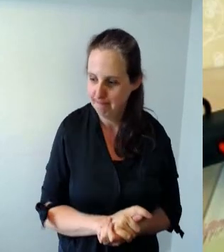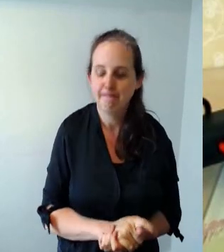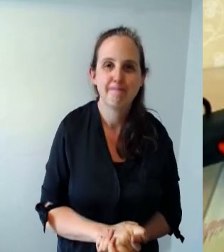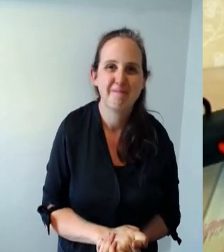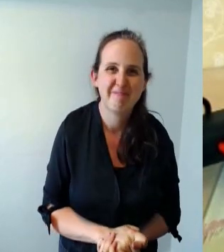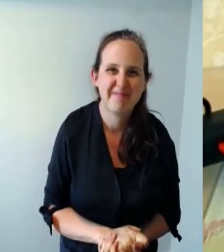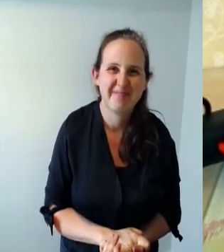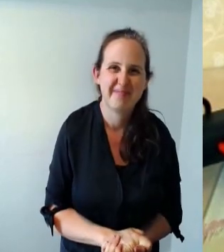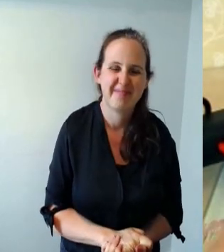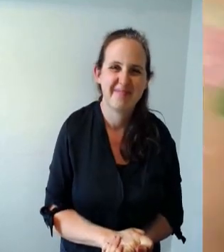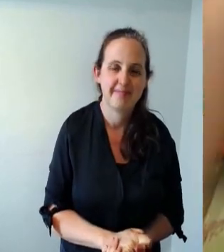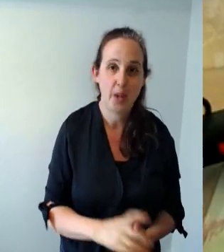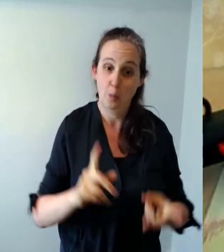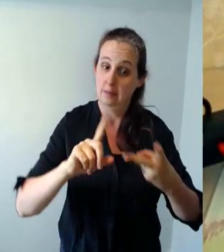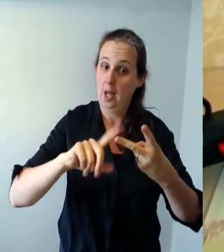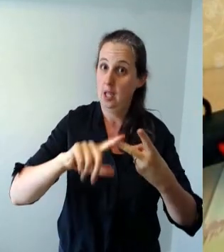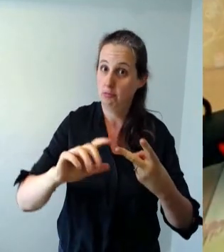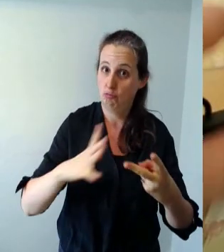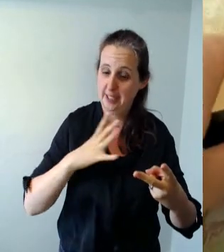two